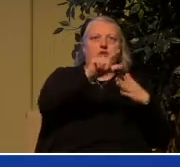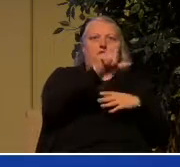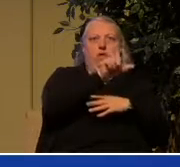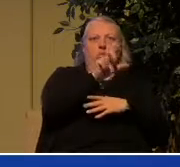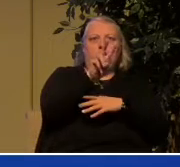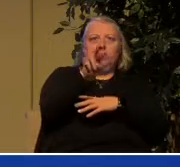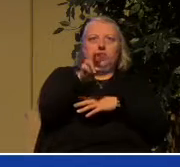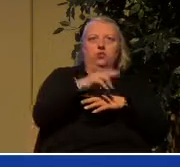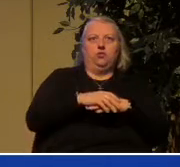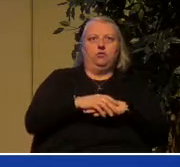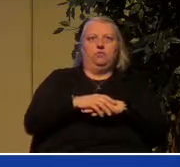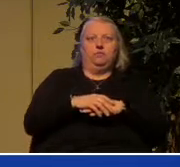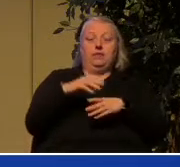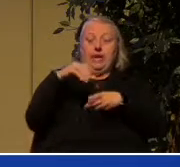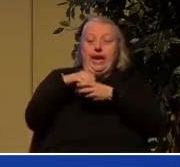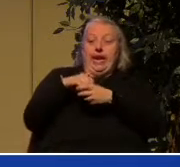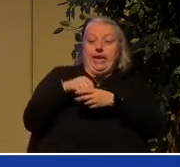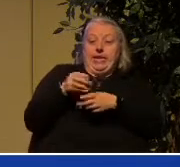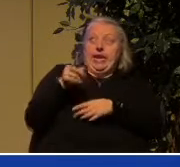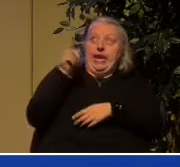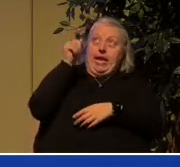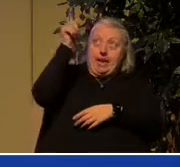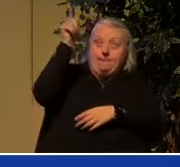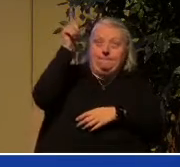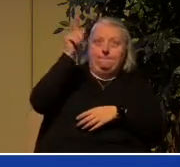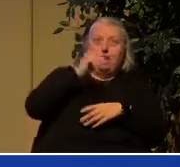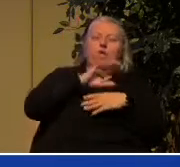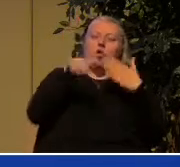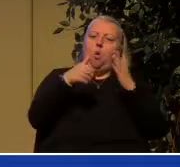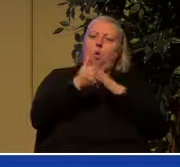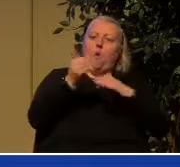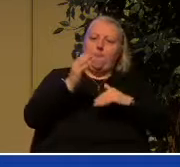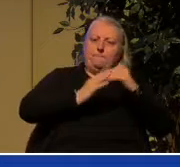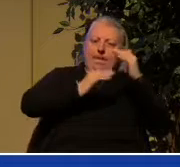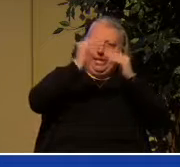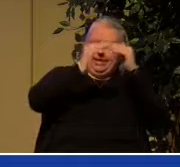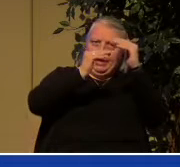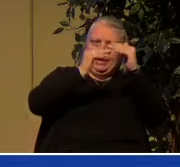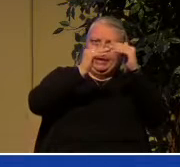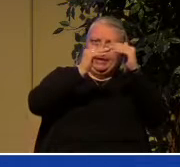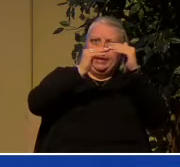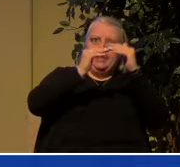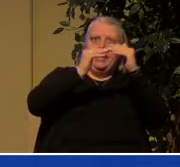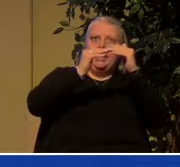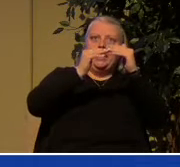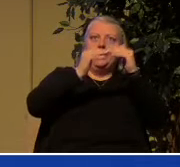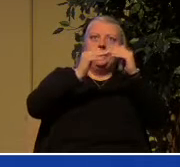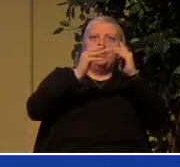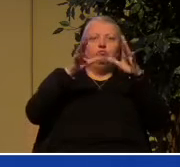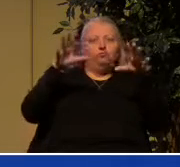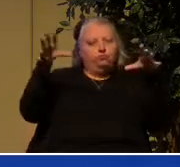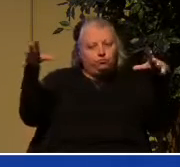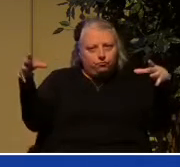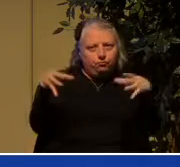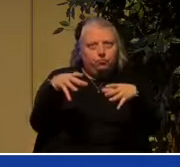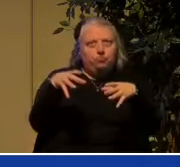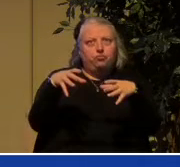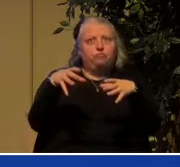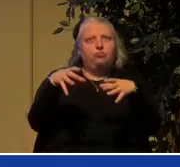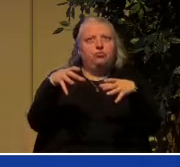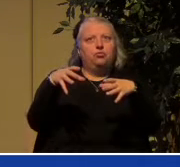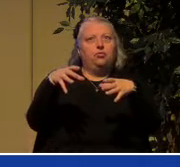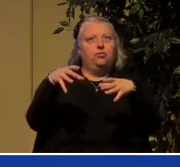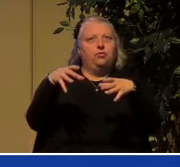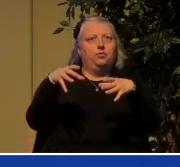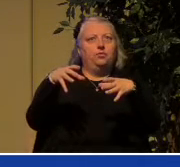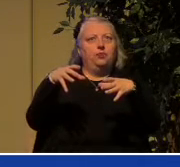building the spiritual temple joined together rises to become a holy temple in the Lord and in him that